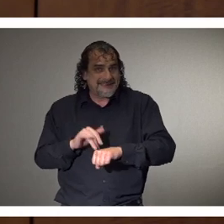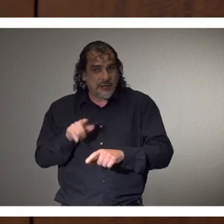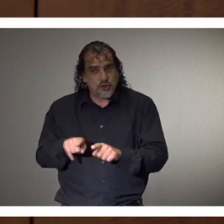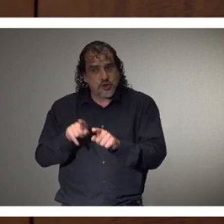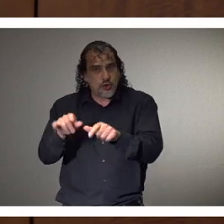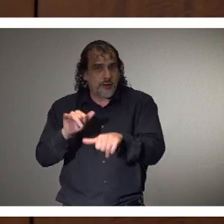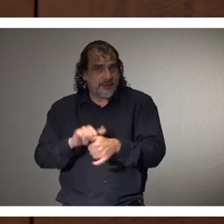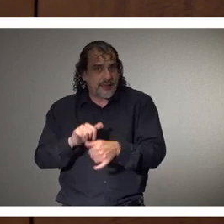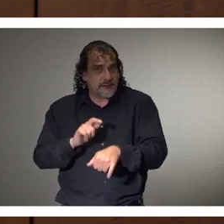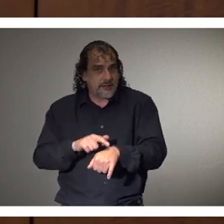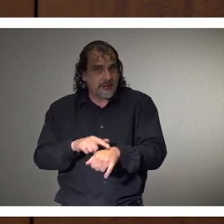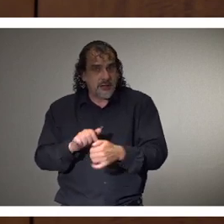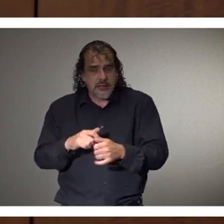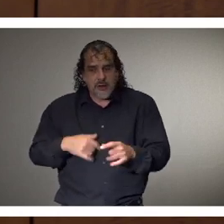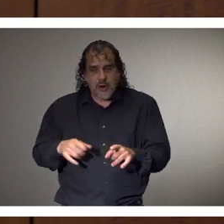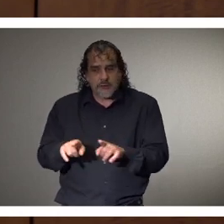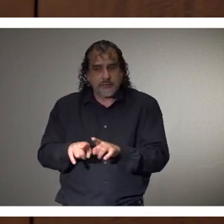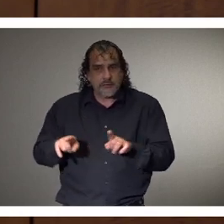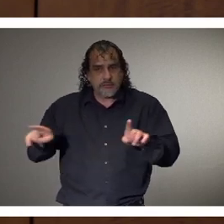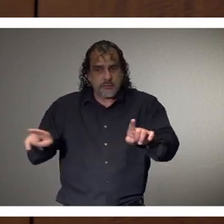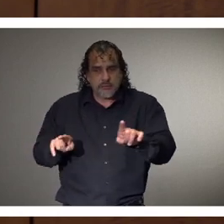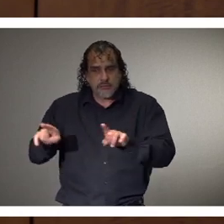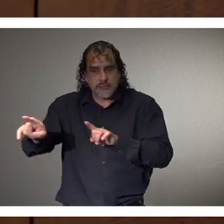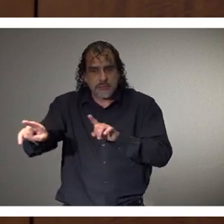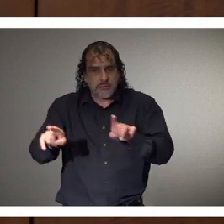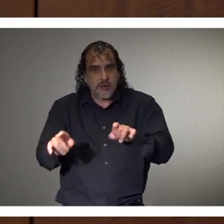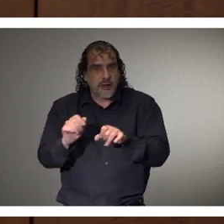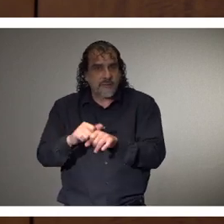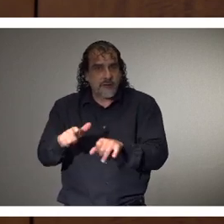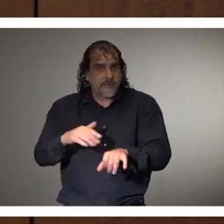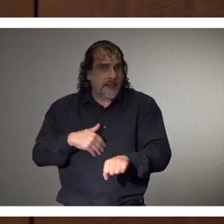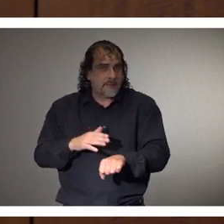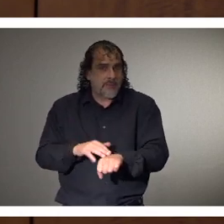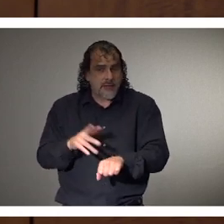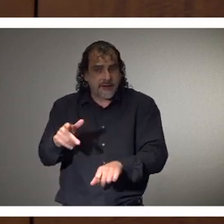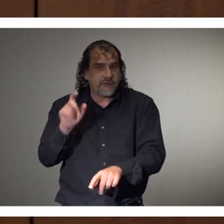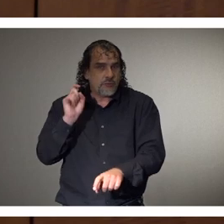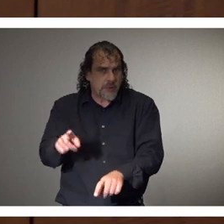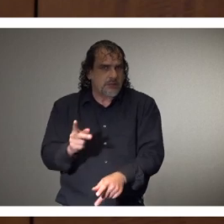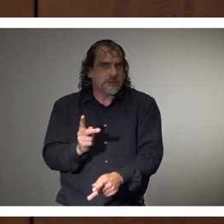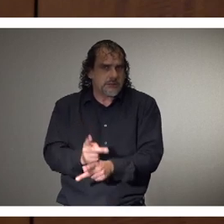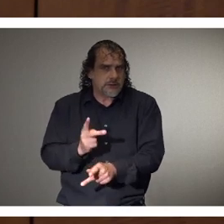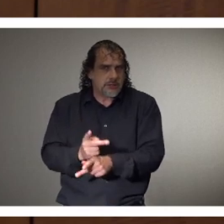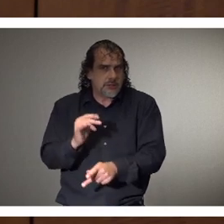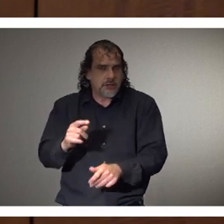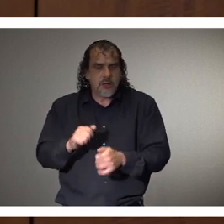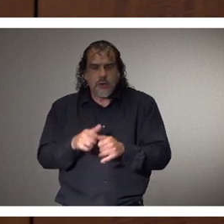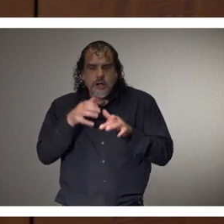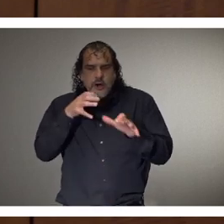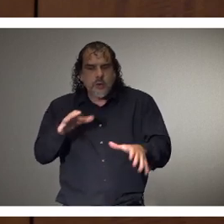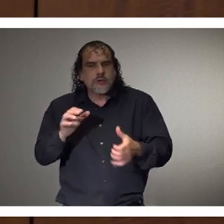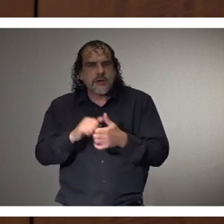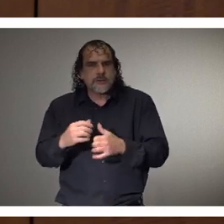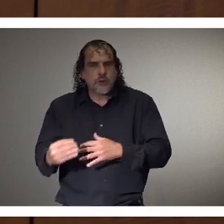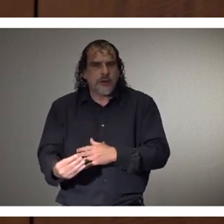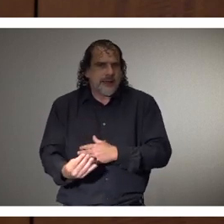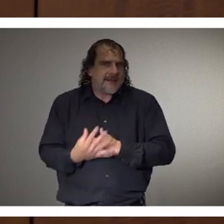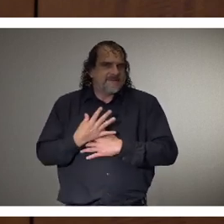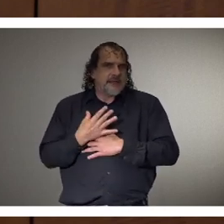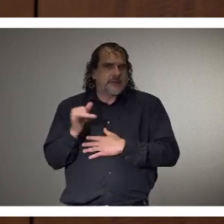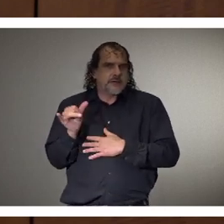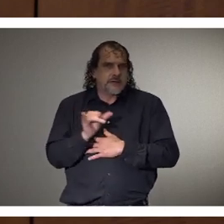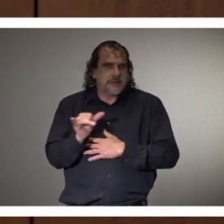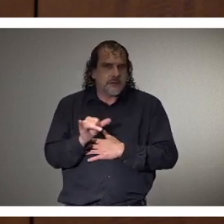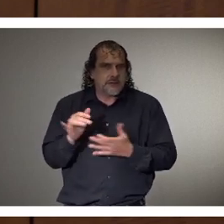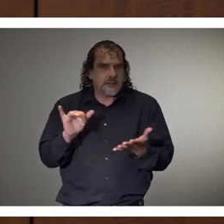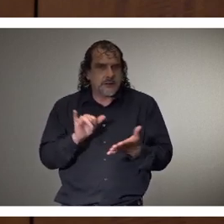to have some distancing from that pet if you're the primary caregiver. Uh, we don't want those pets infected. But we don't have any